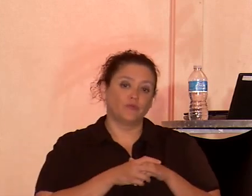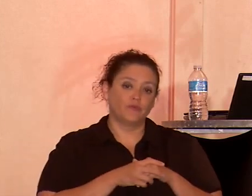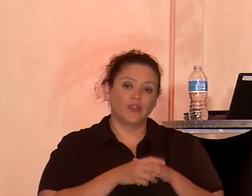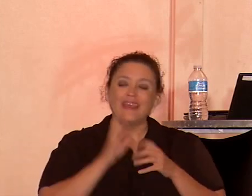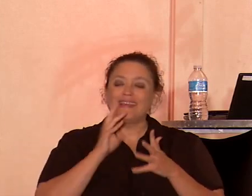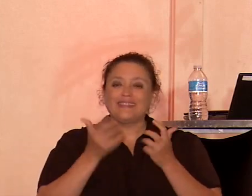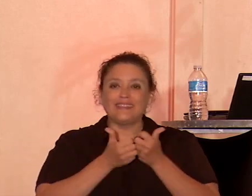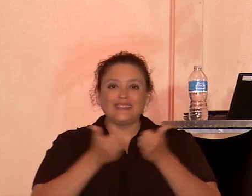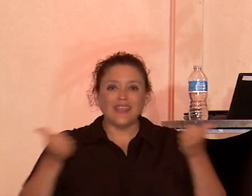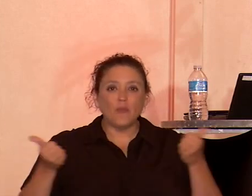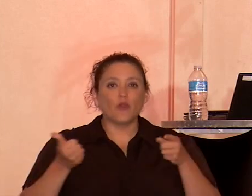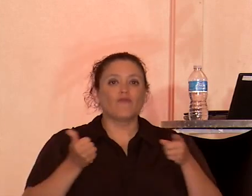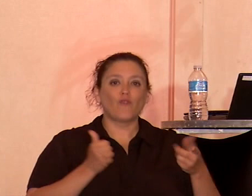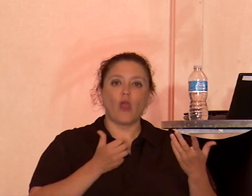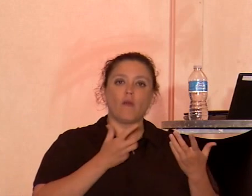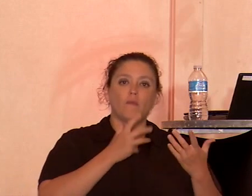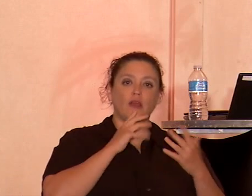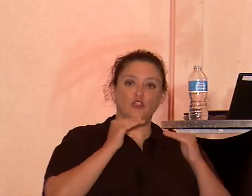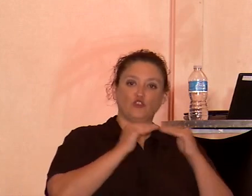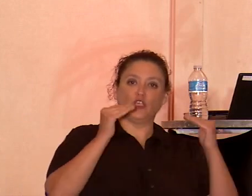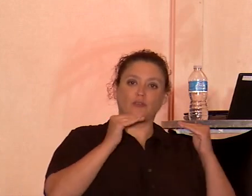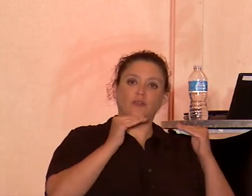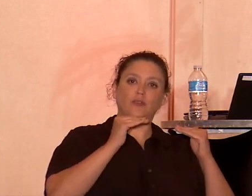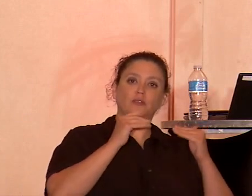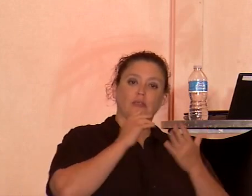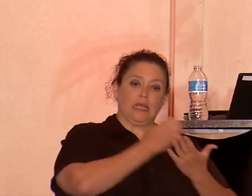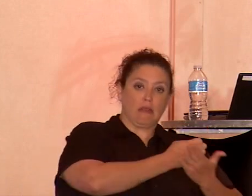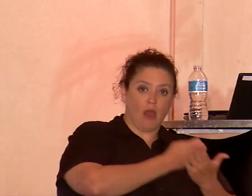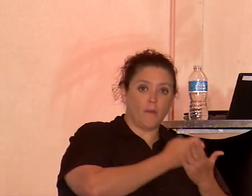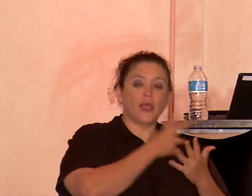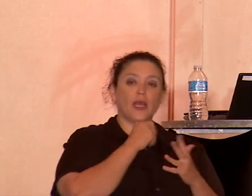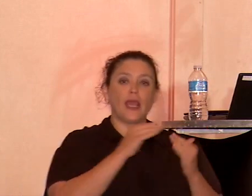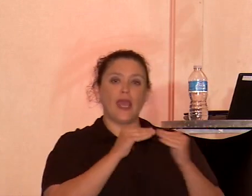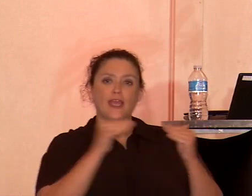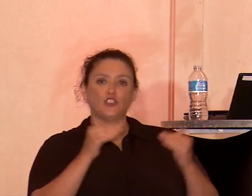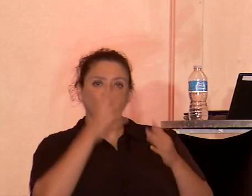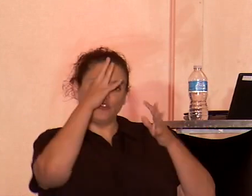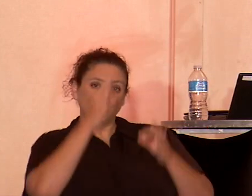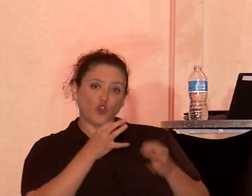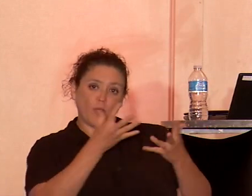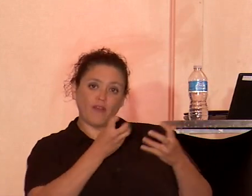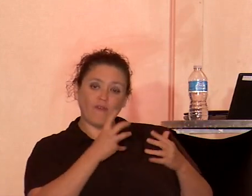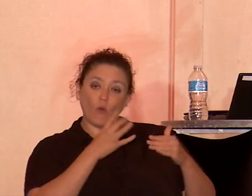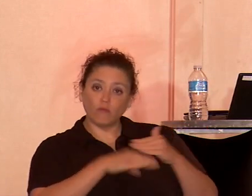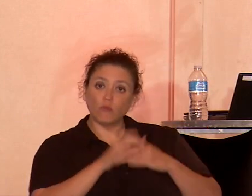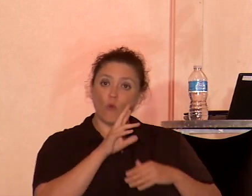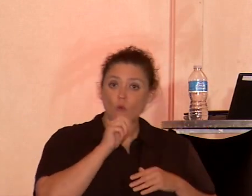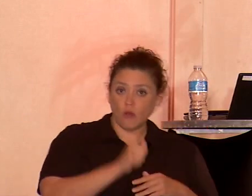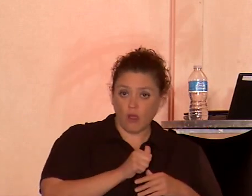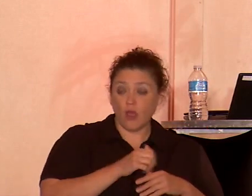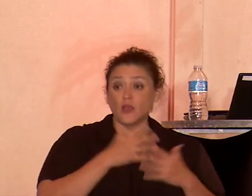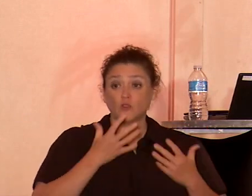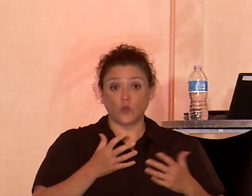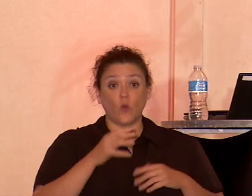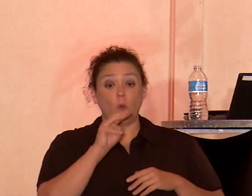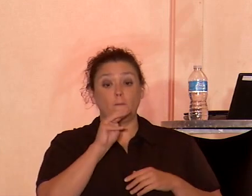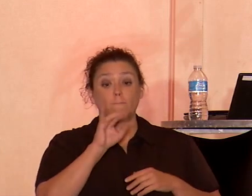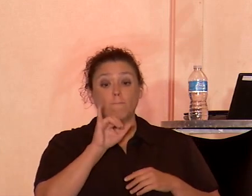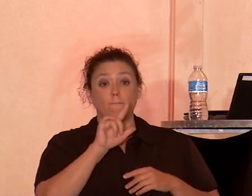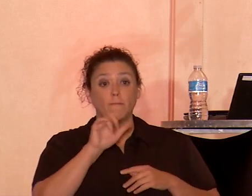and economic justice. And so what millennials call so-called